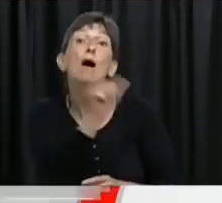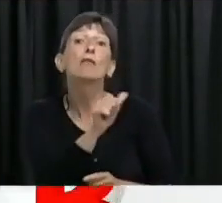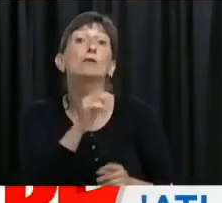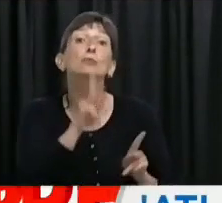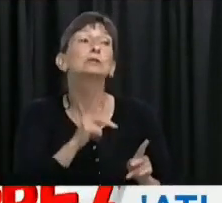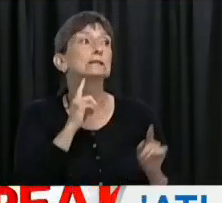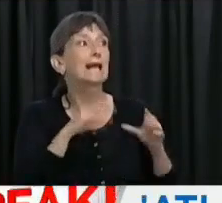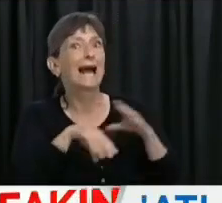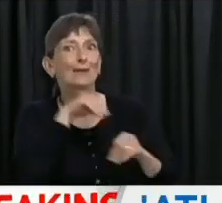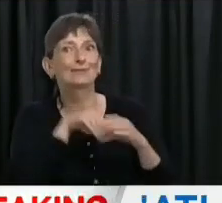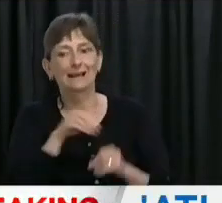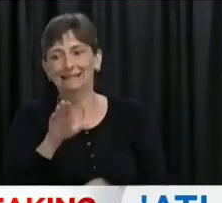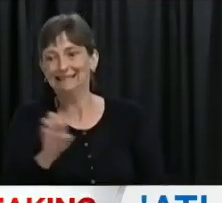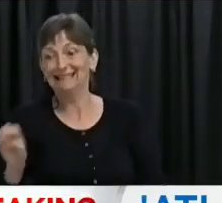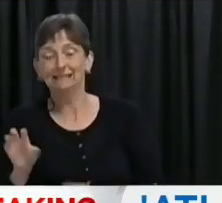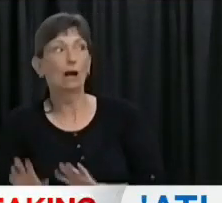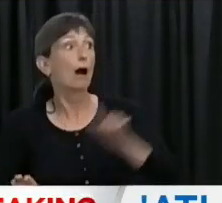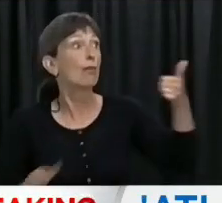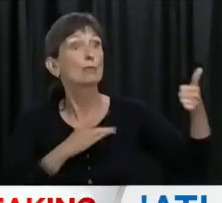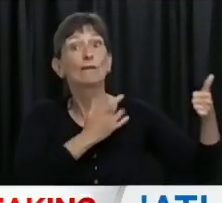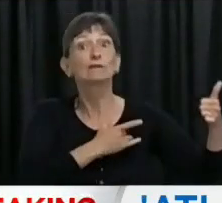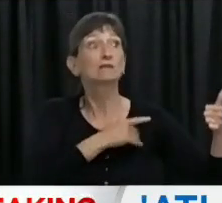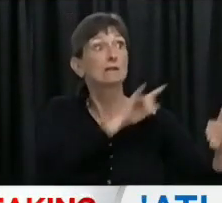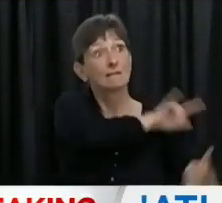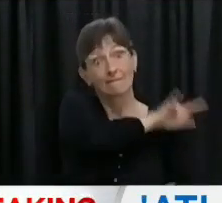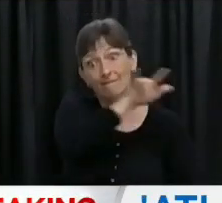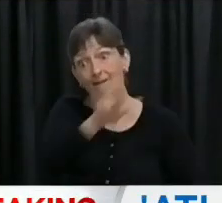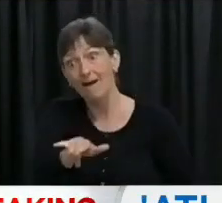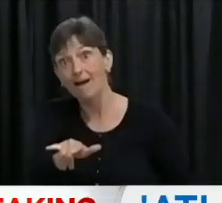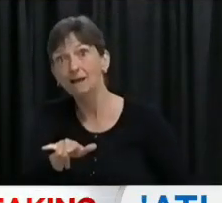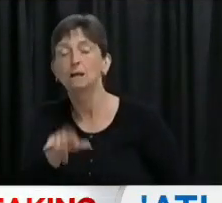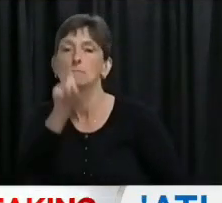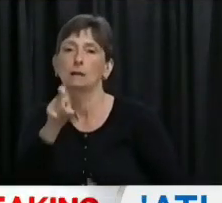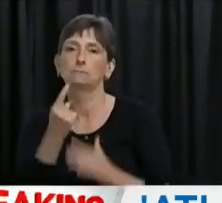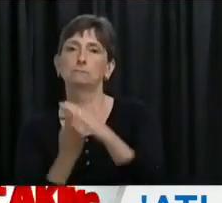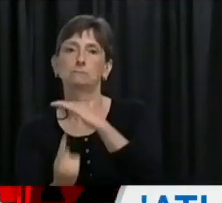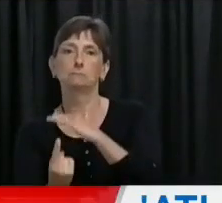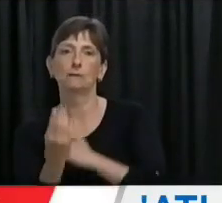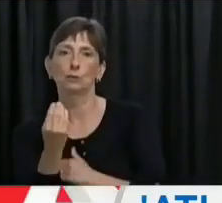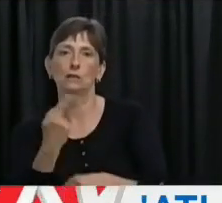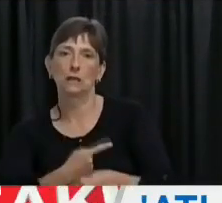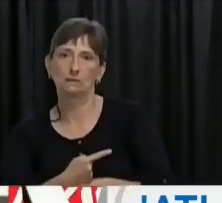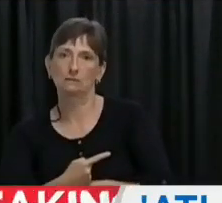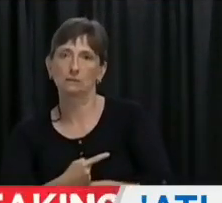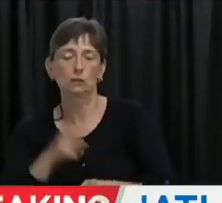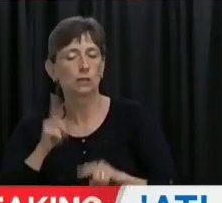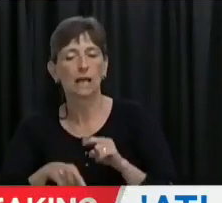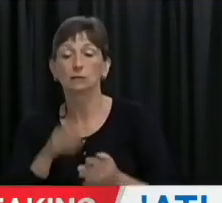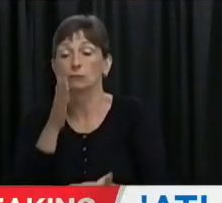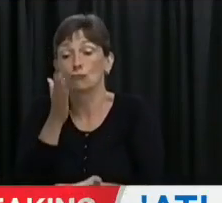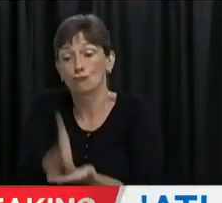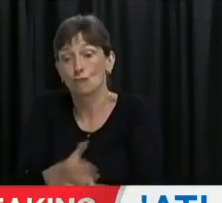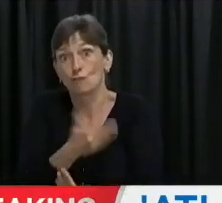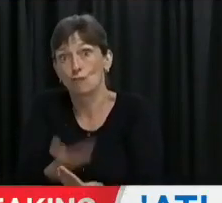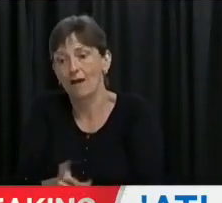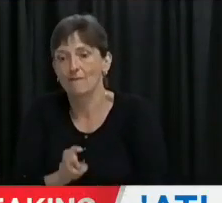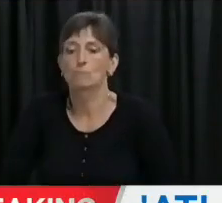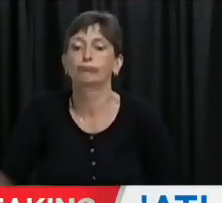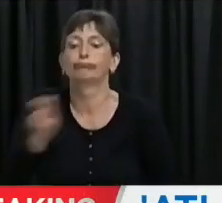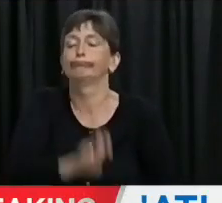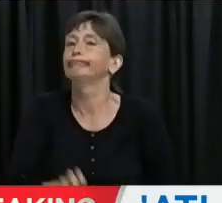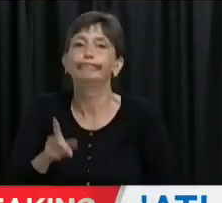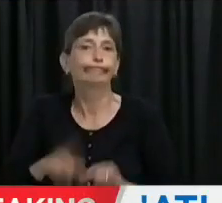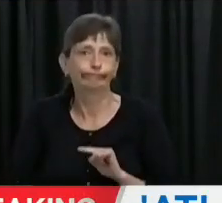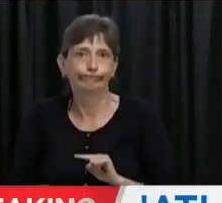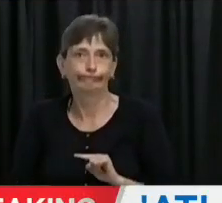Labrador, they must self-isolate for 14 days before they can travel within the province. The decision